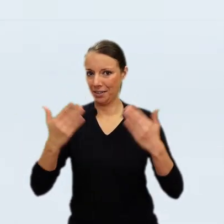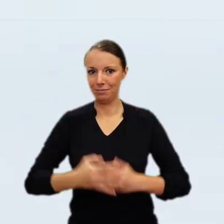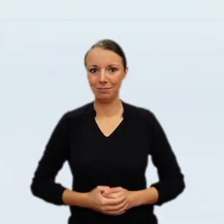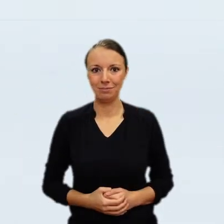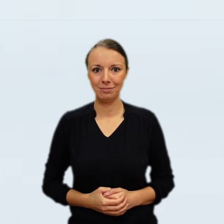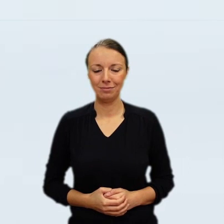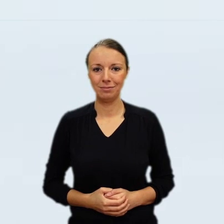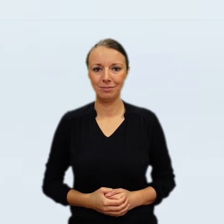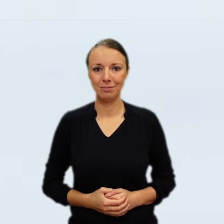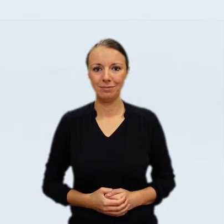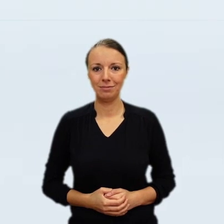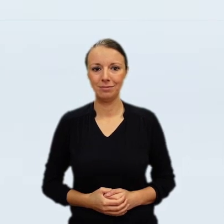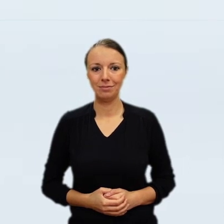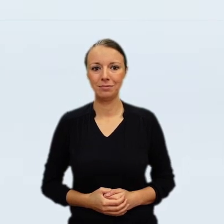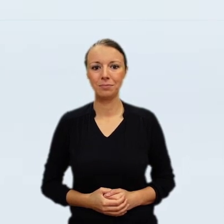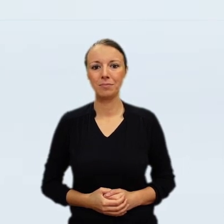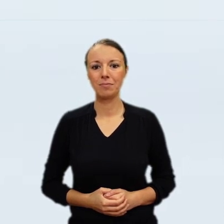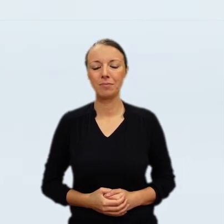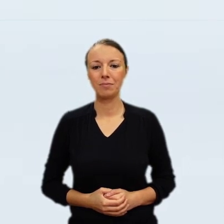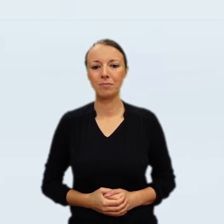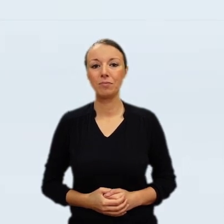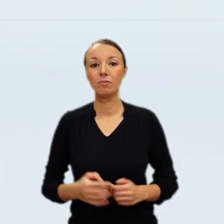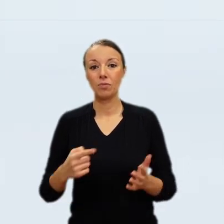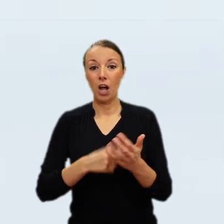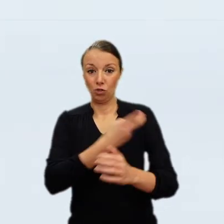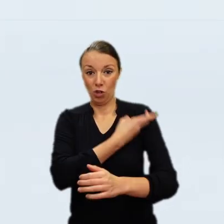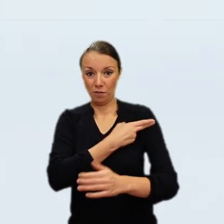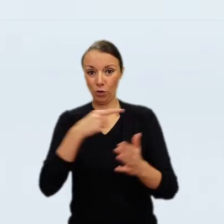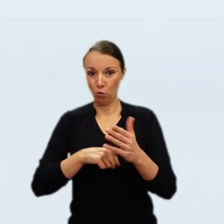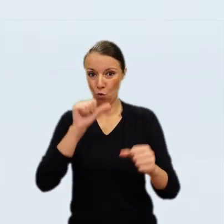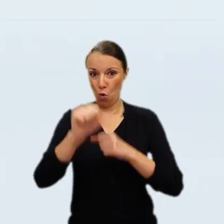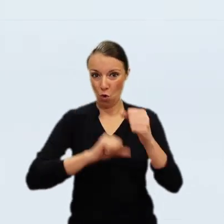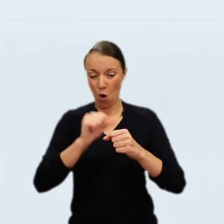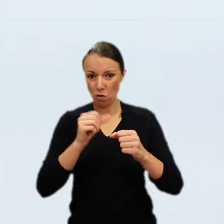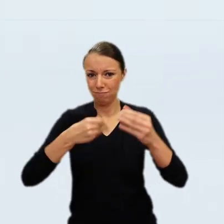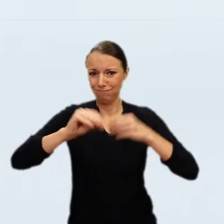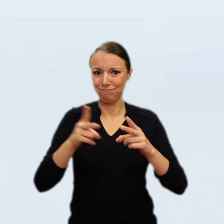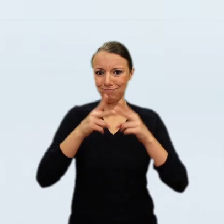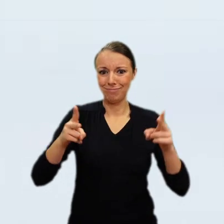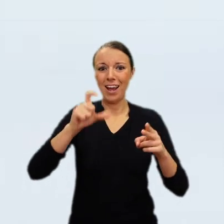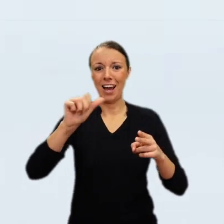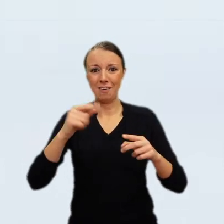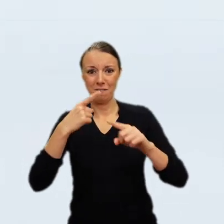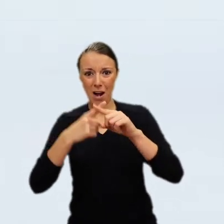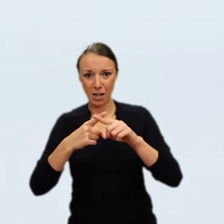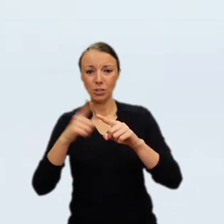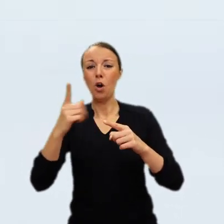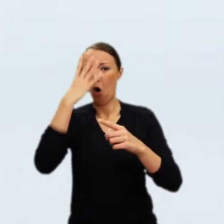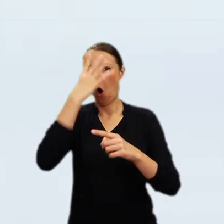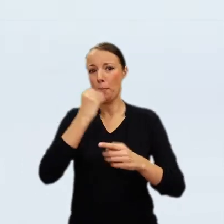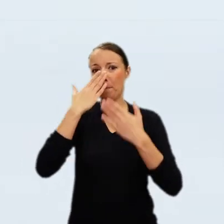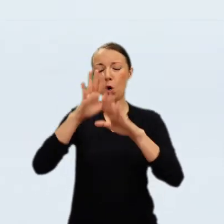on the right, in New York. Can secure Rembrandt Polish Cavalier, 60,000 pounds, urge acceptance,